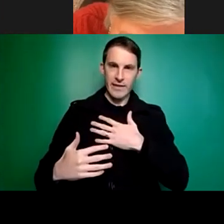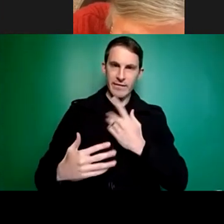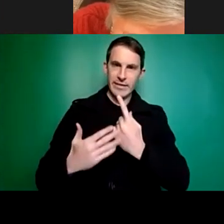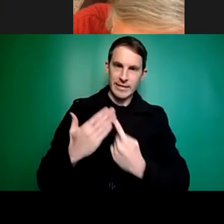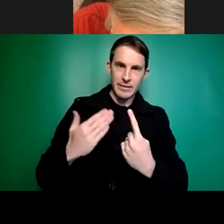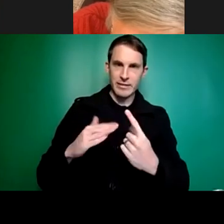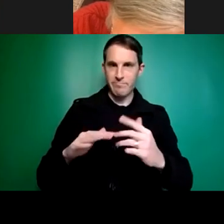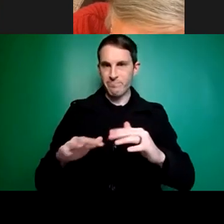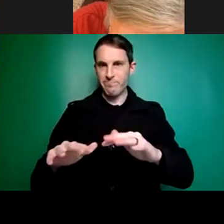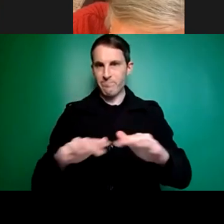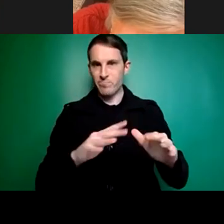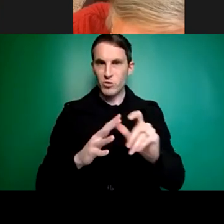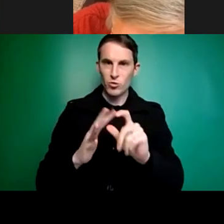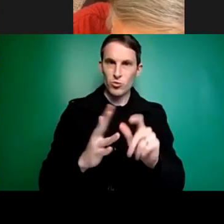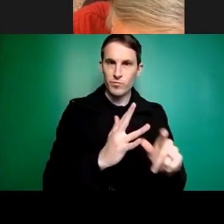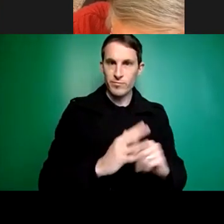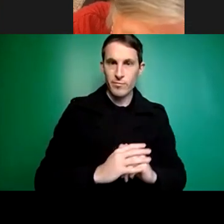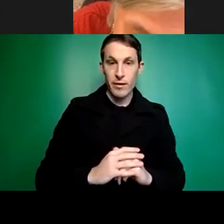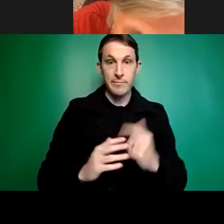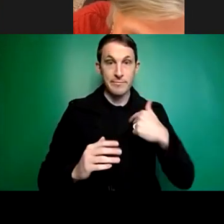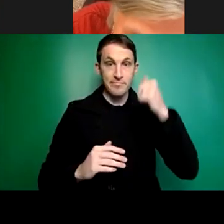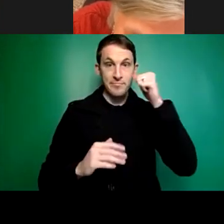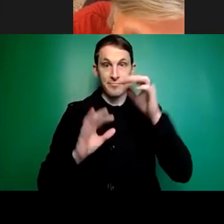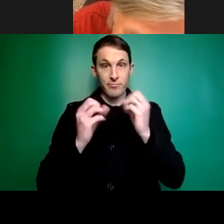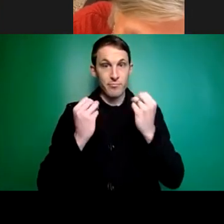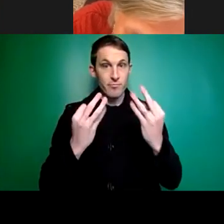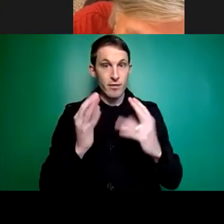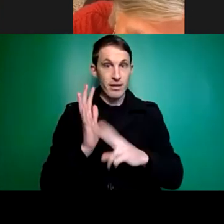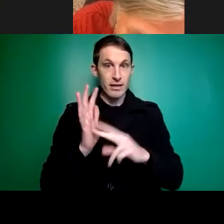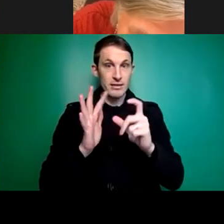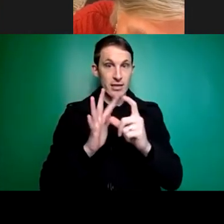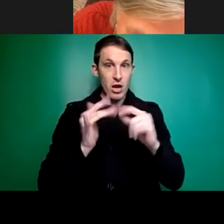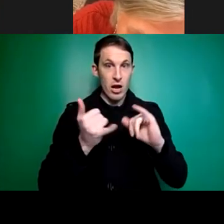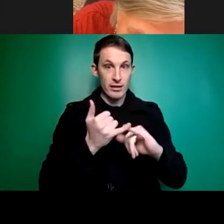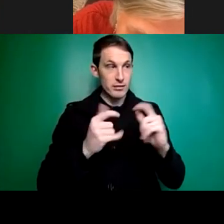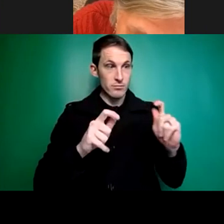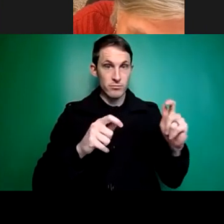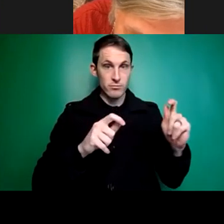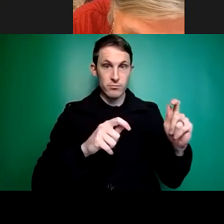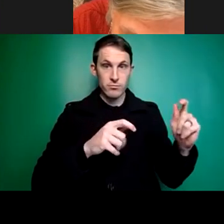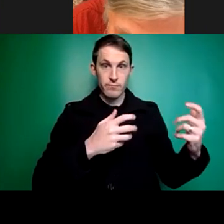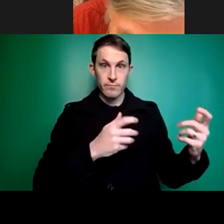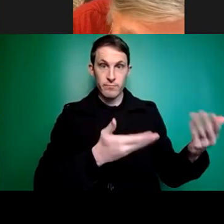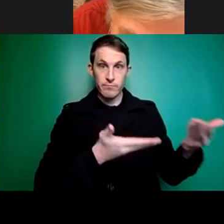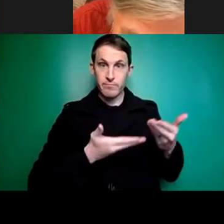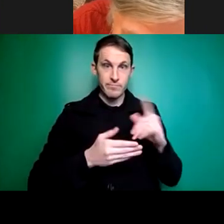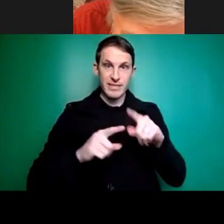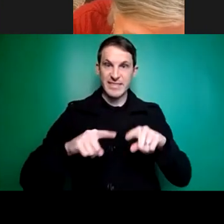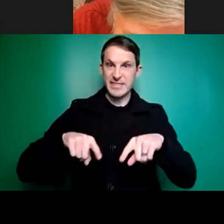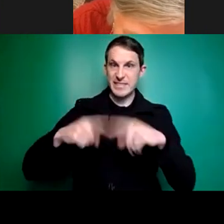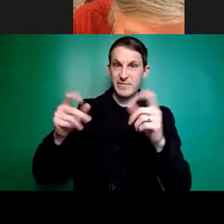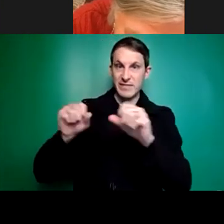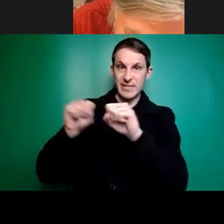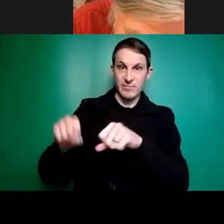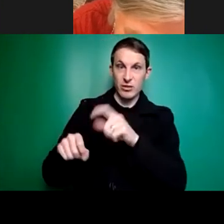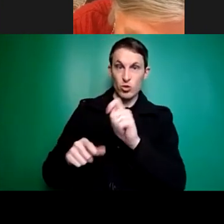fact that I'm not under NDIS, I'm under a different funding scheme which is about to change again on the 1st of